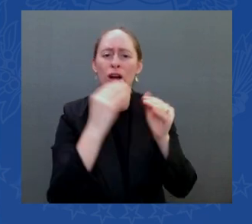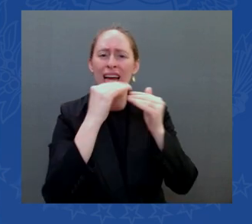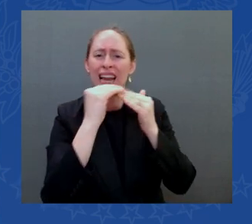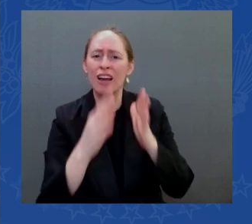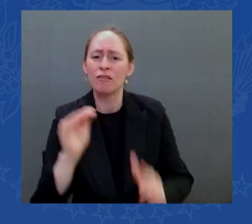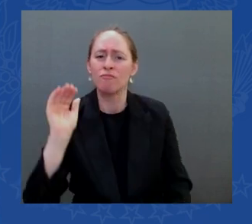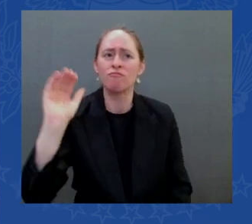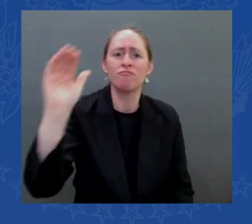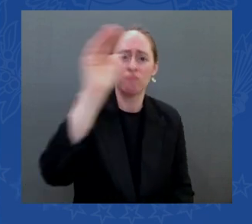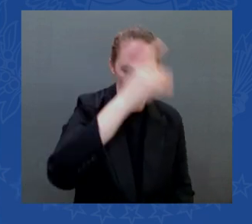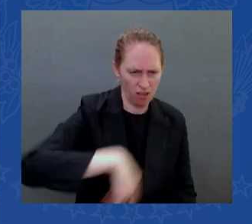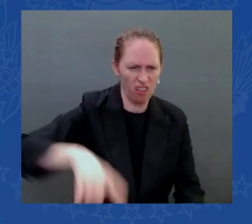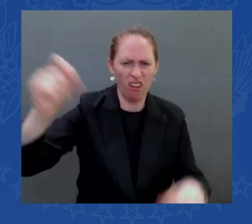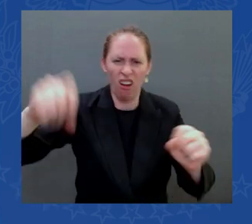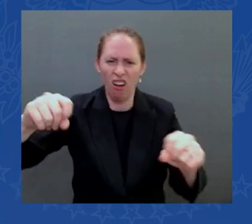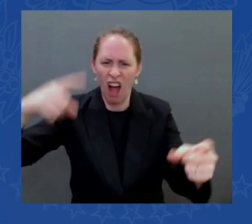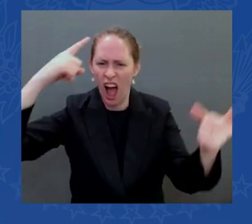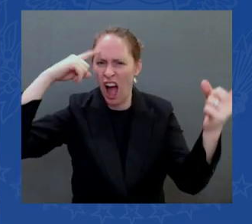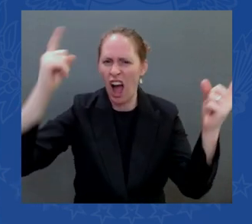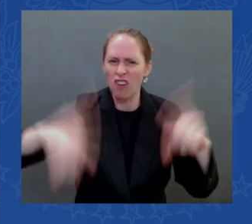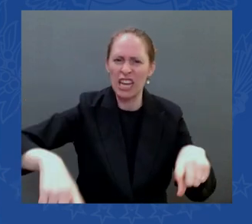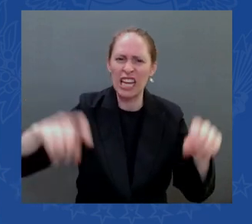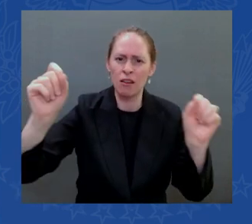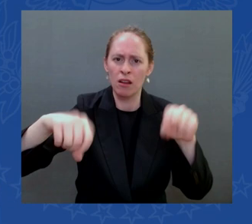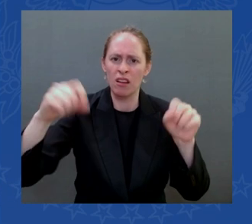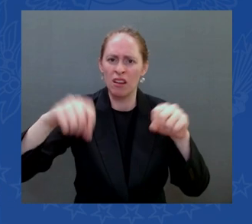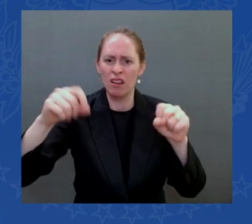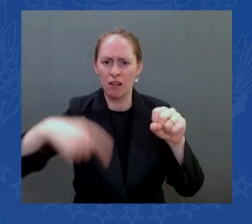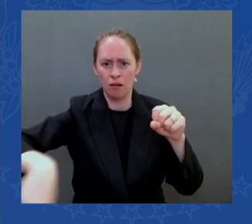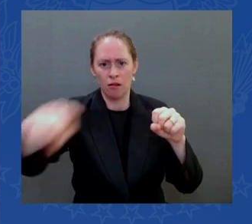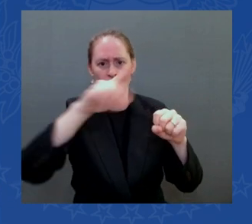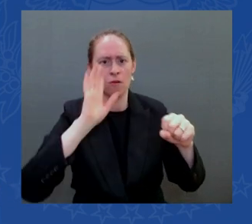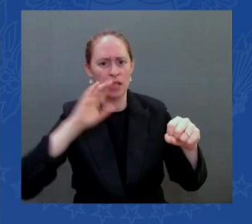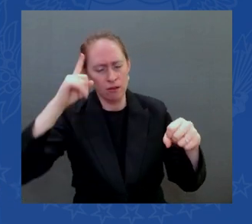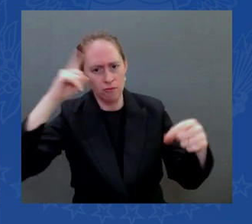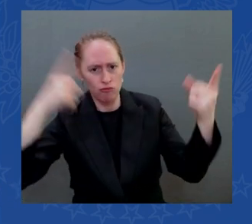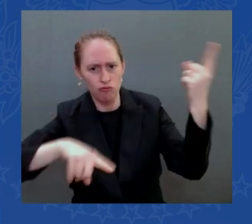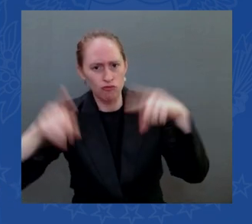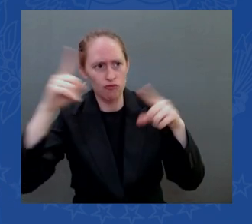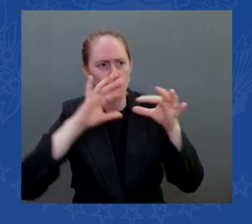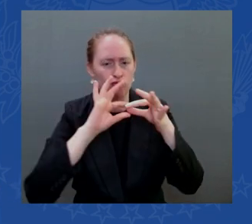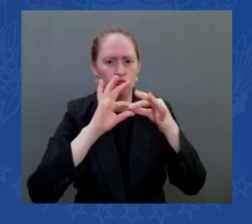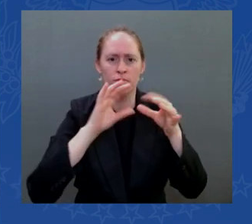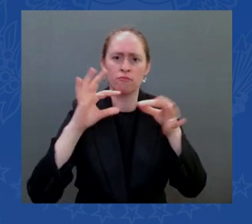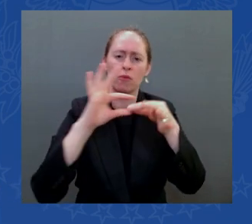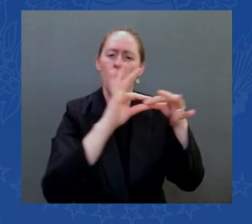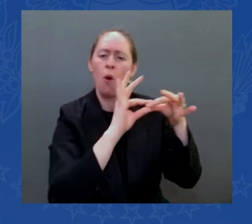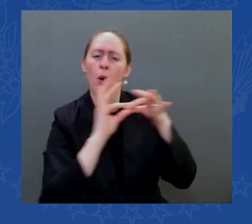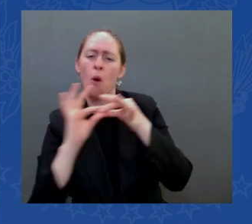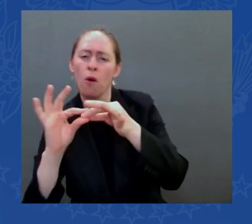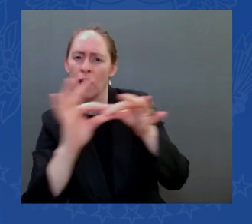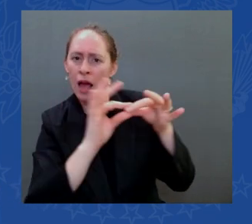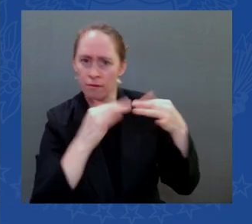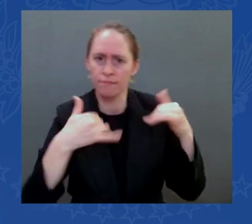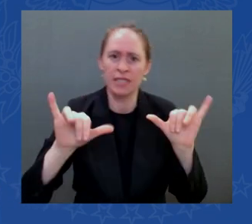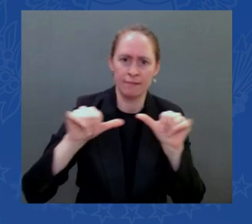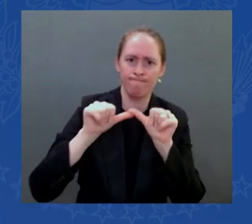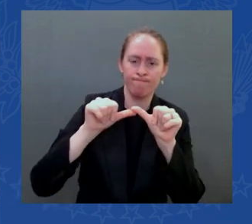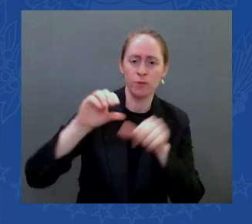so we work with the u.s oil producers to ramp up the production and we coordinated